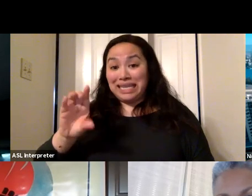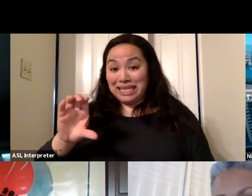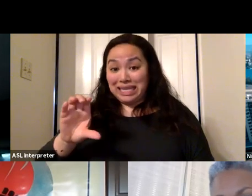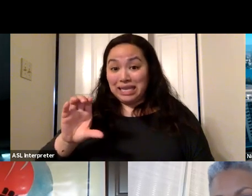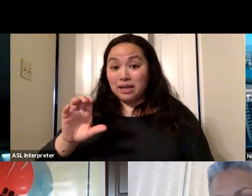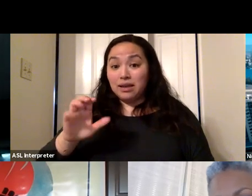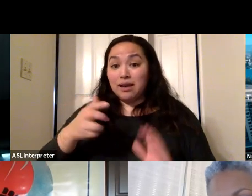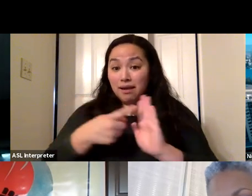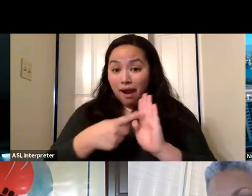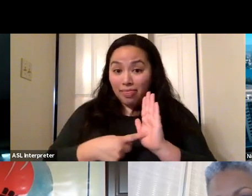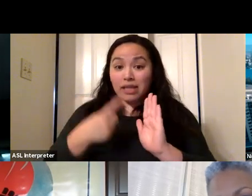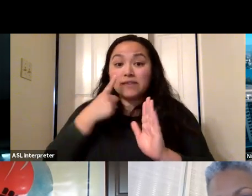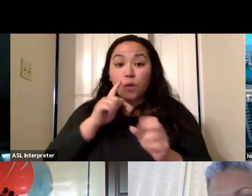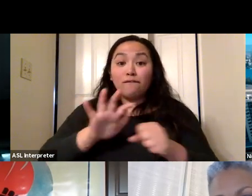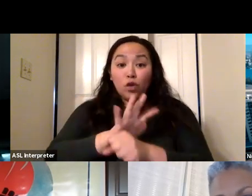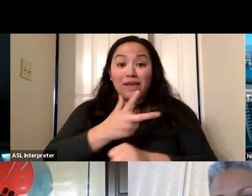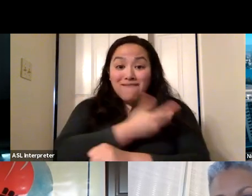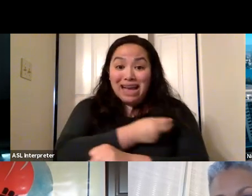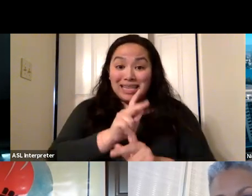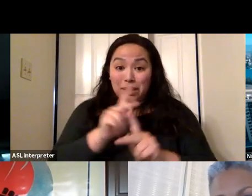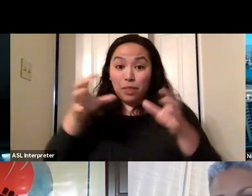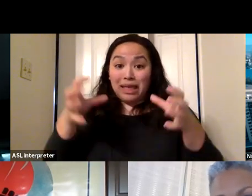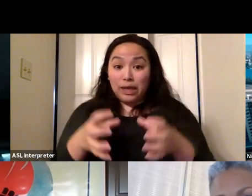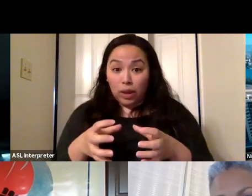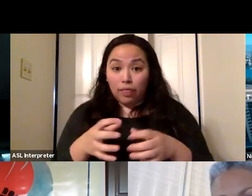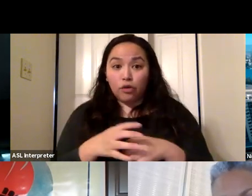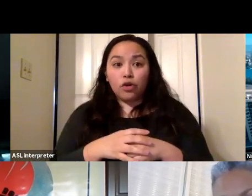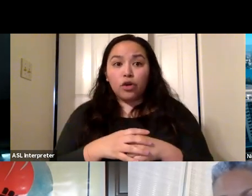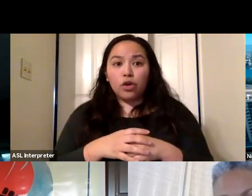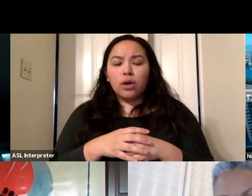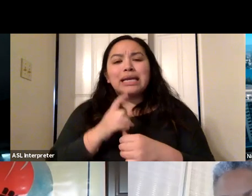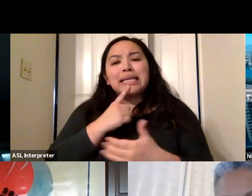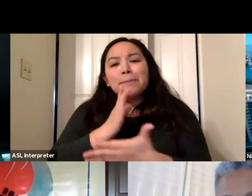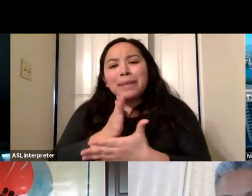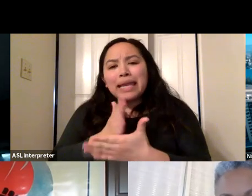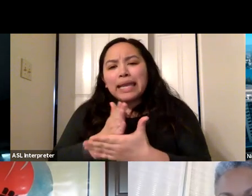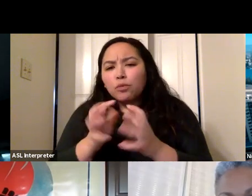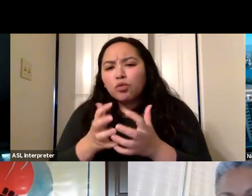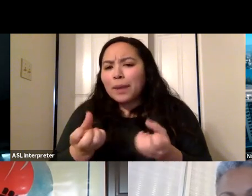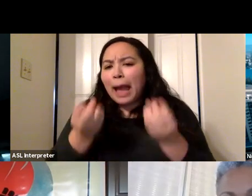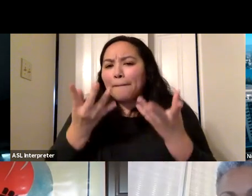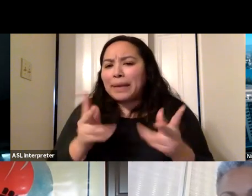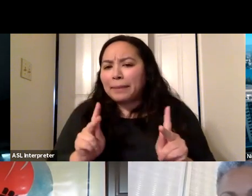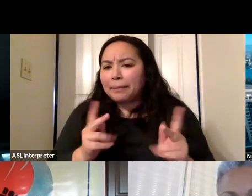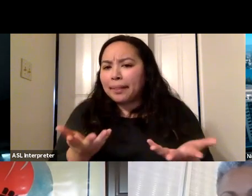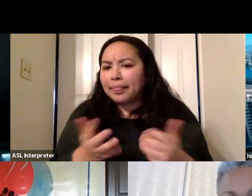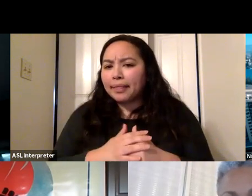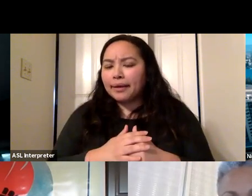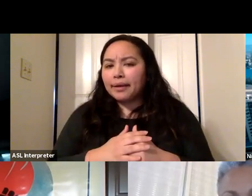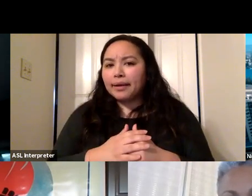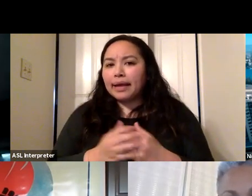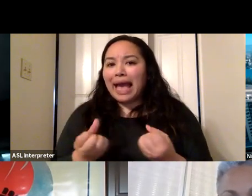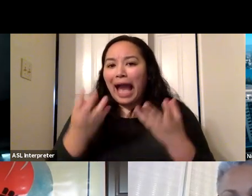fully vaccinated people getting together. What constitutes a medium sized group? How many households of vaccinated